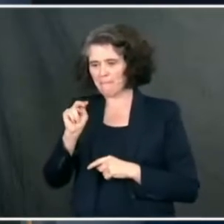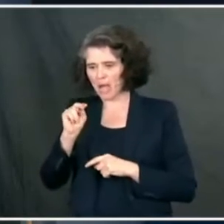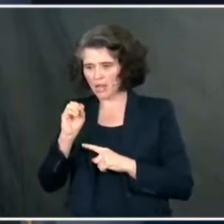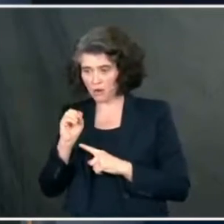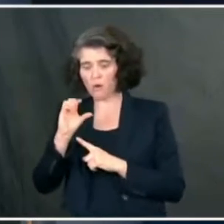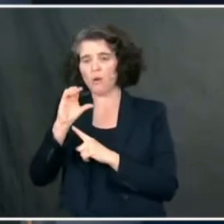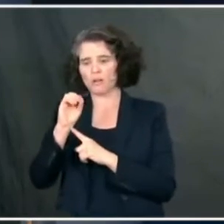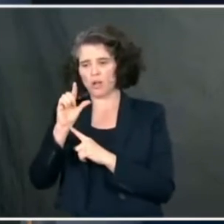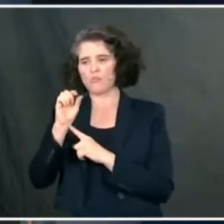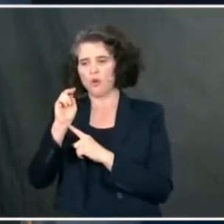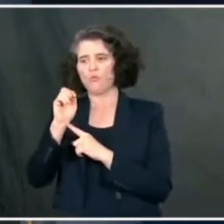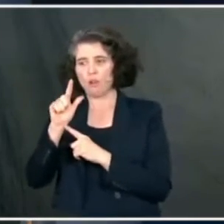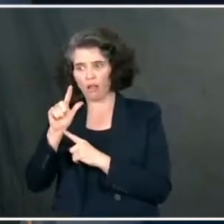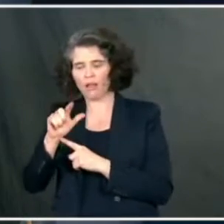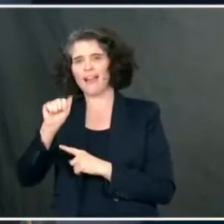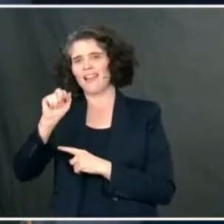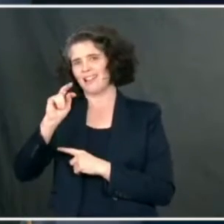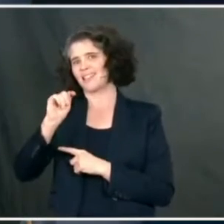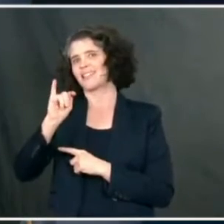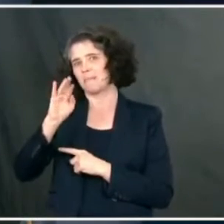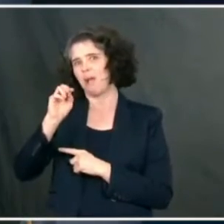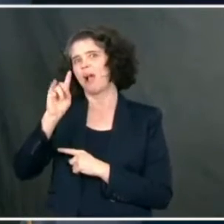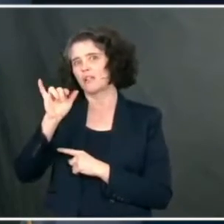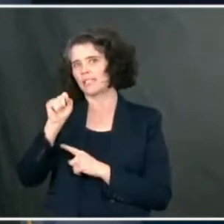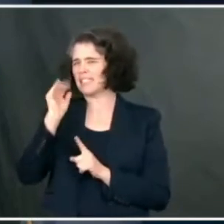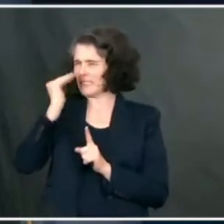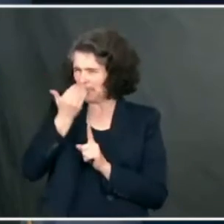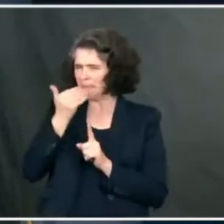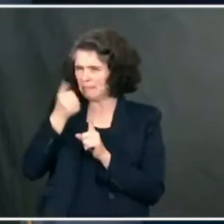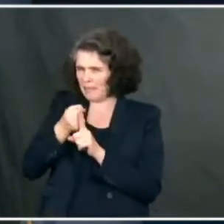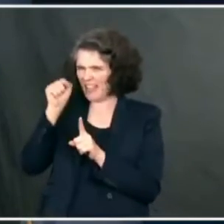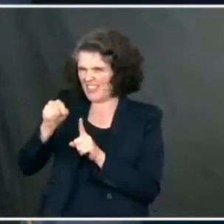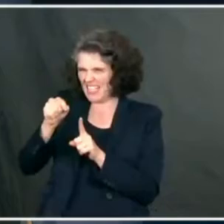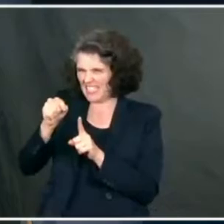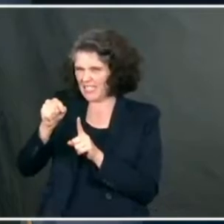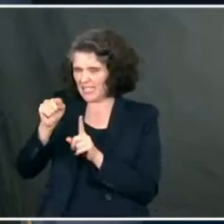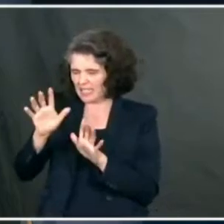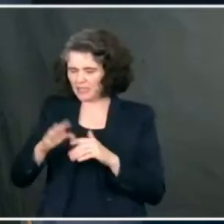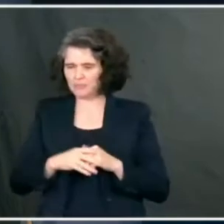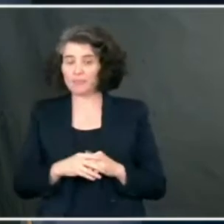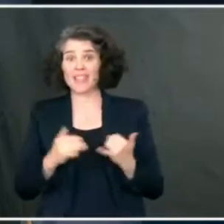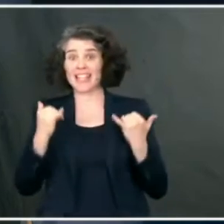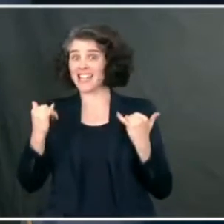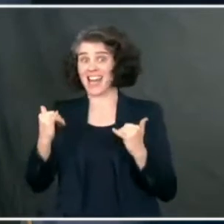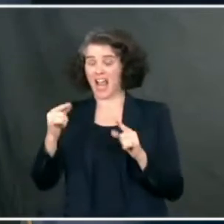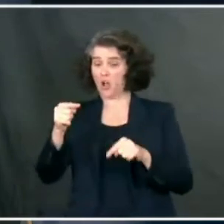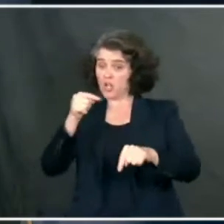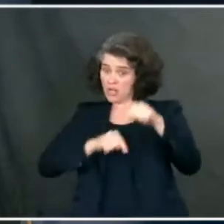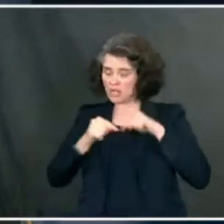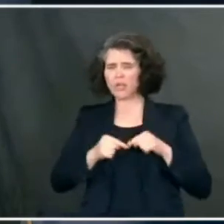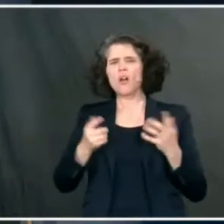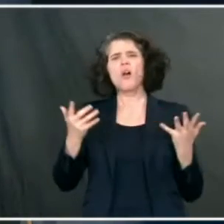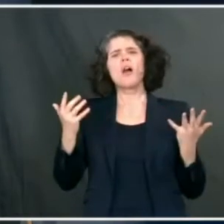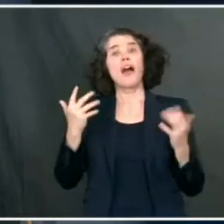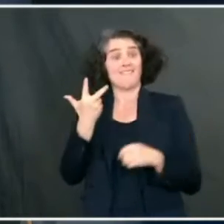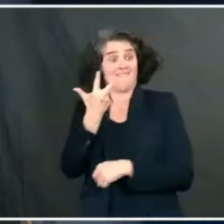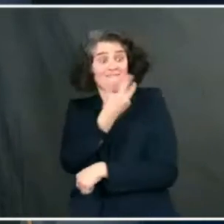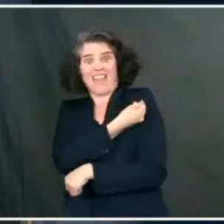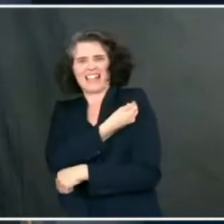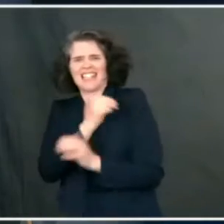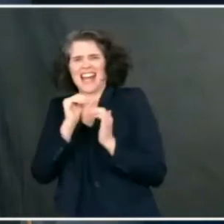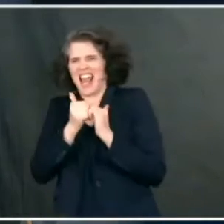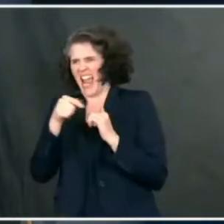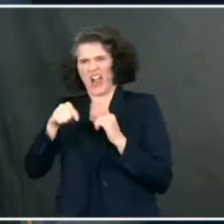people are quite clearly interested in is, what is the impact on the vaccine? And so far,